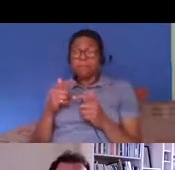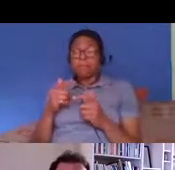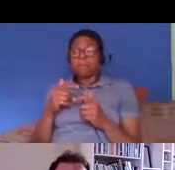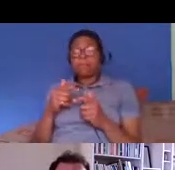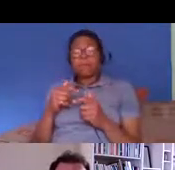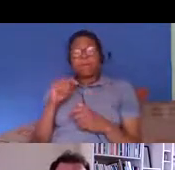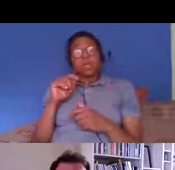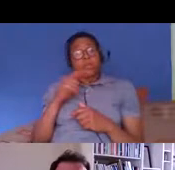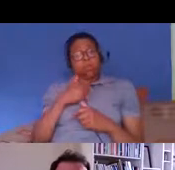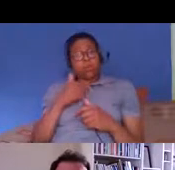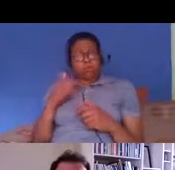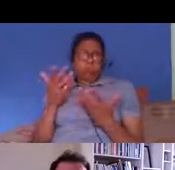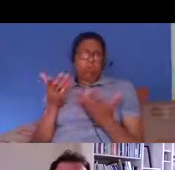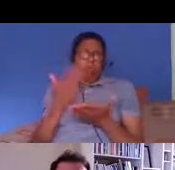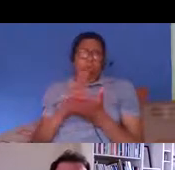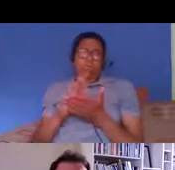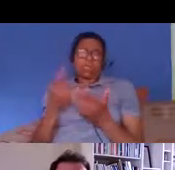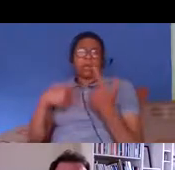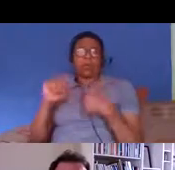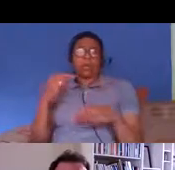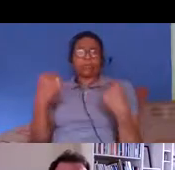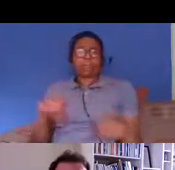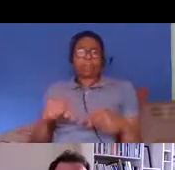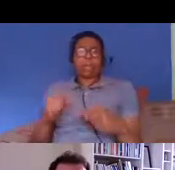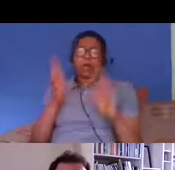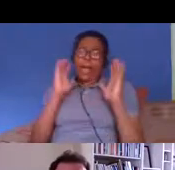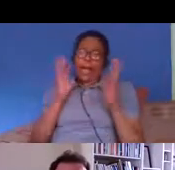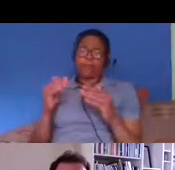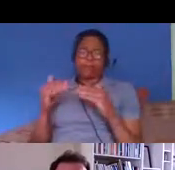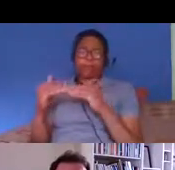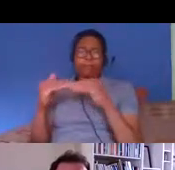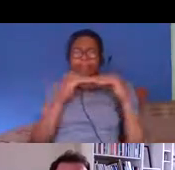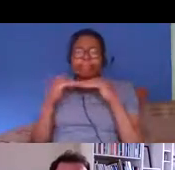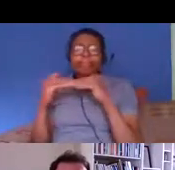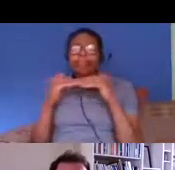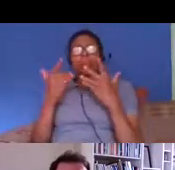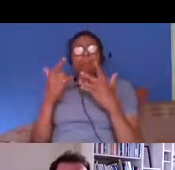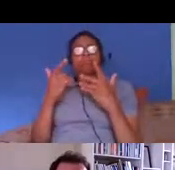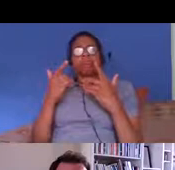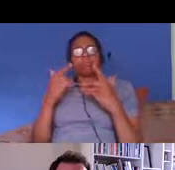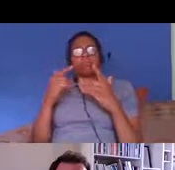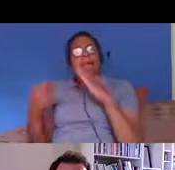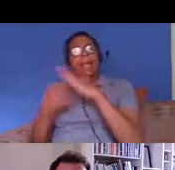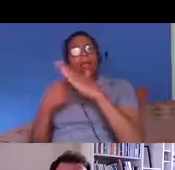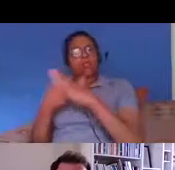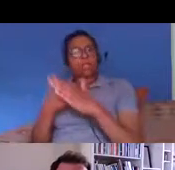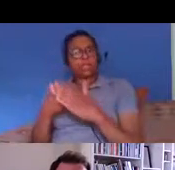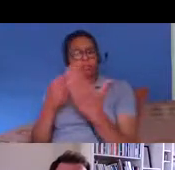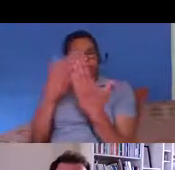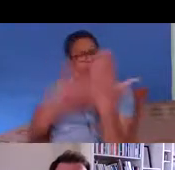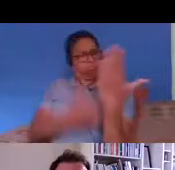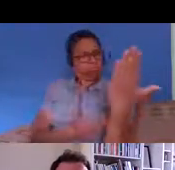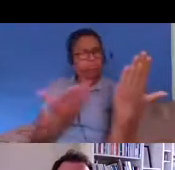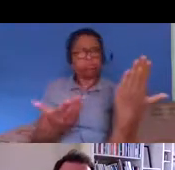universal right to education and state schools are not supposed to check the immigration status of children that's not a condition of